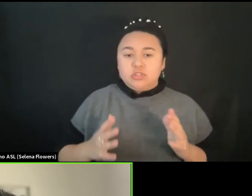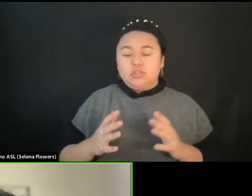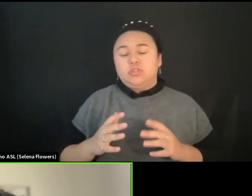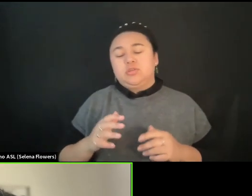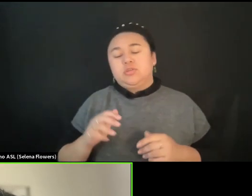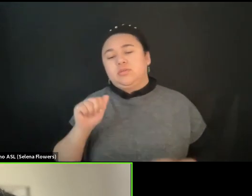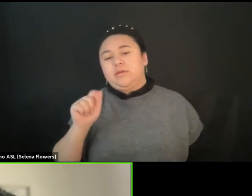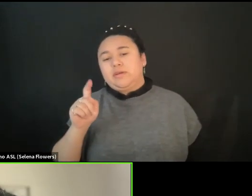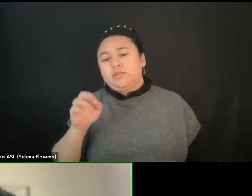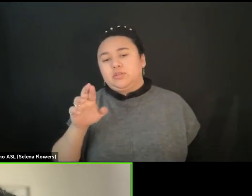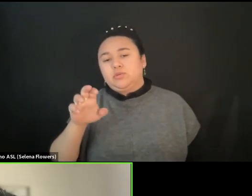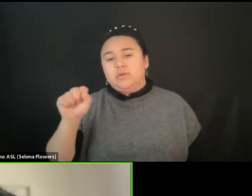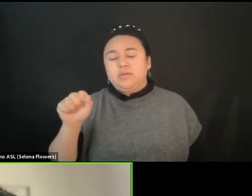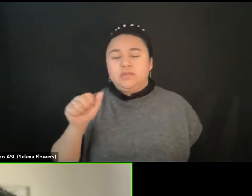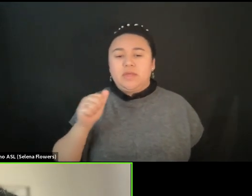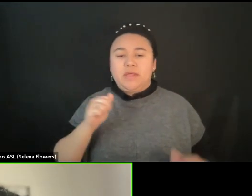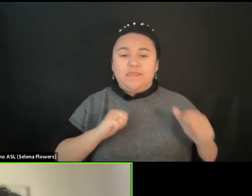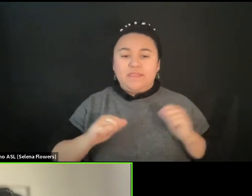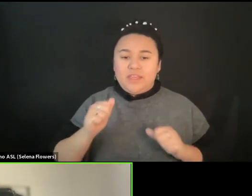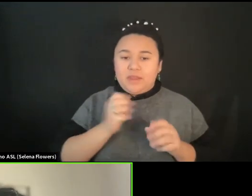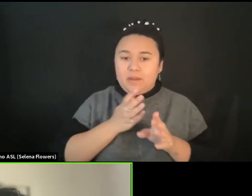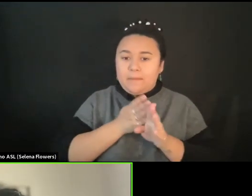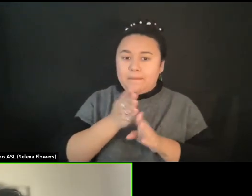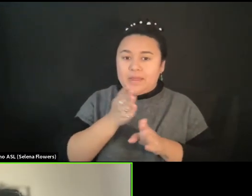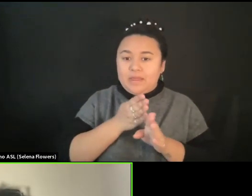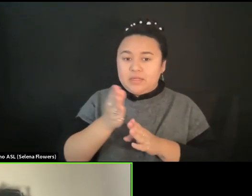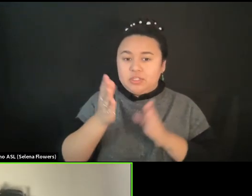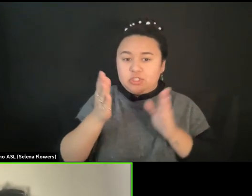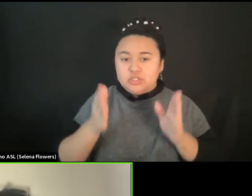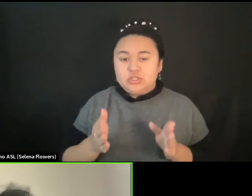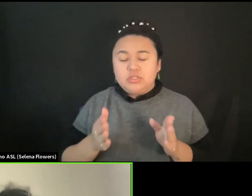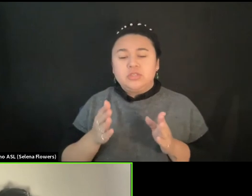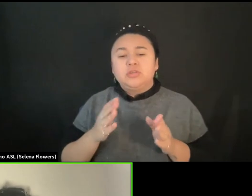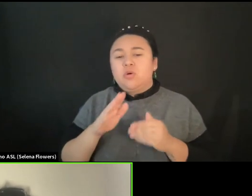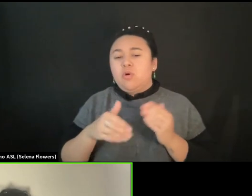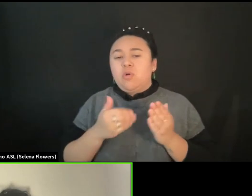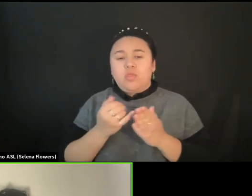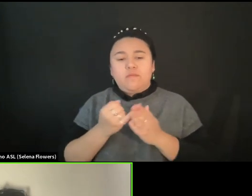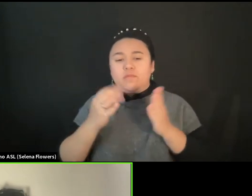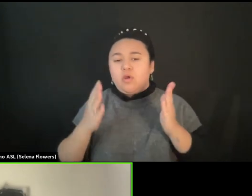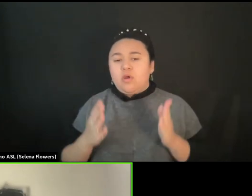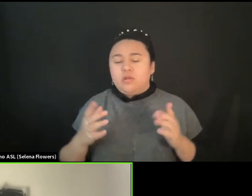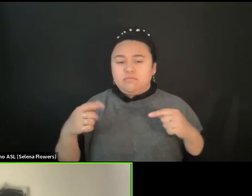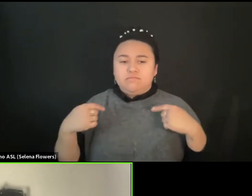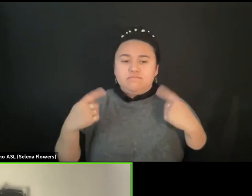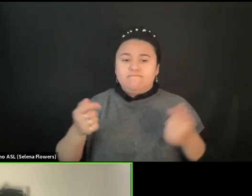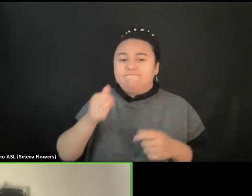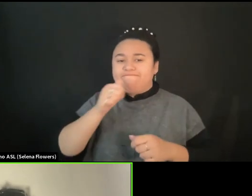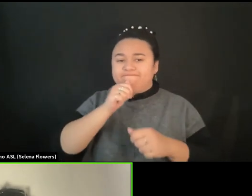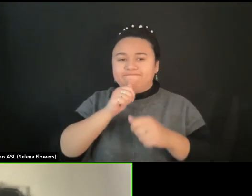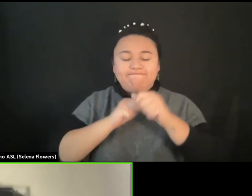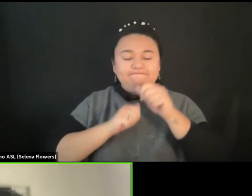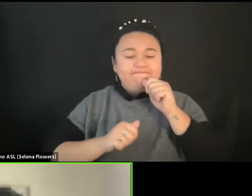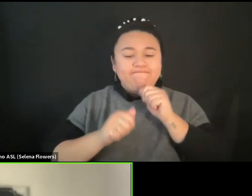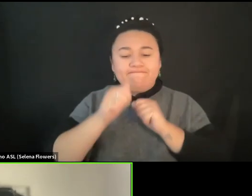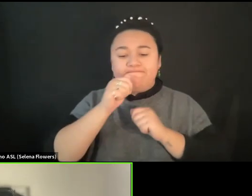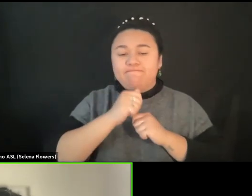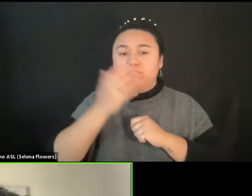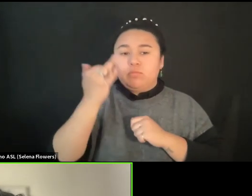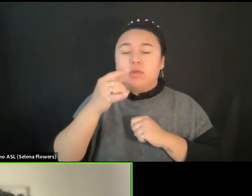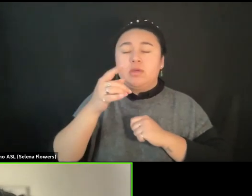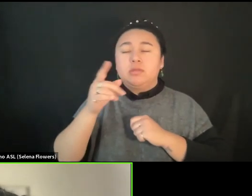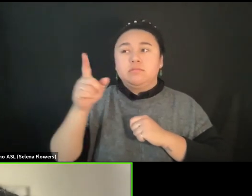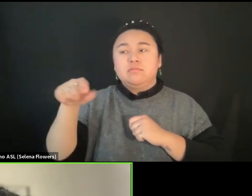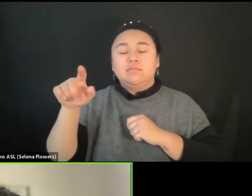artists who have been actually suffered during all these years due to censorship and